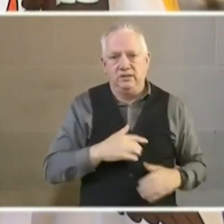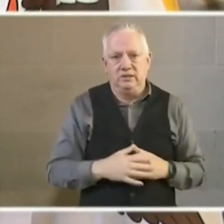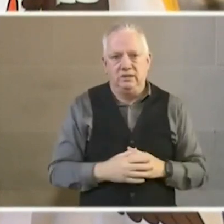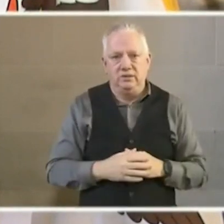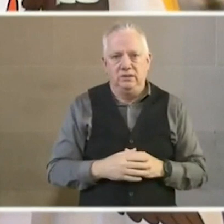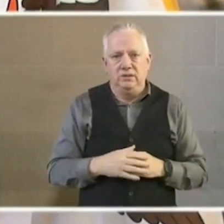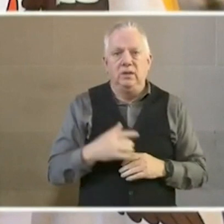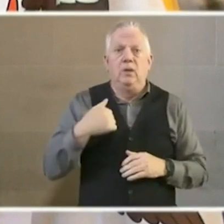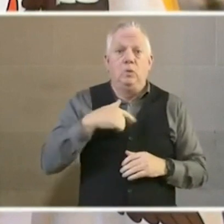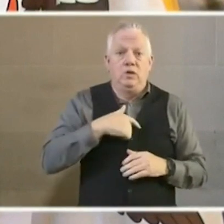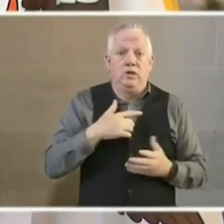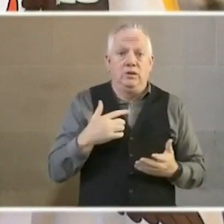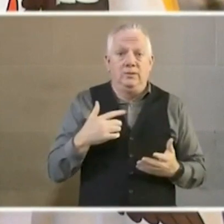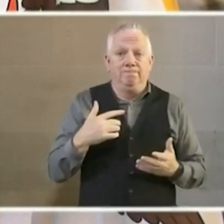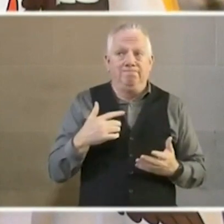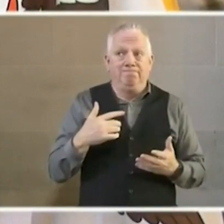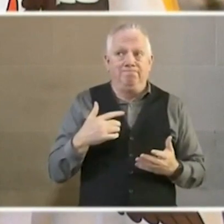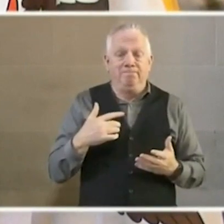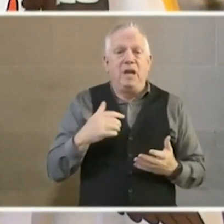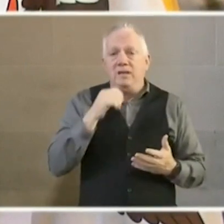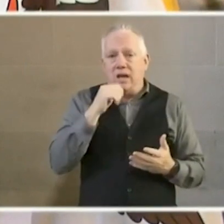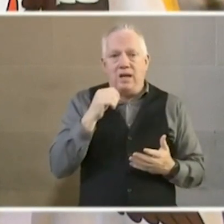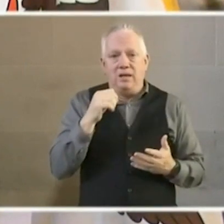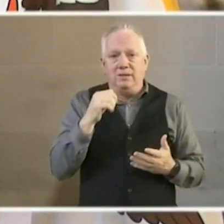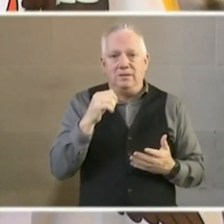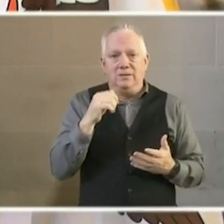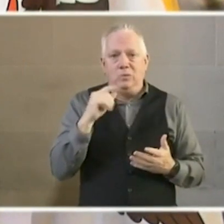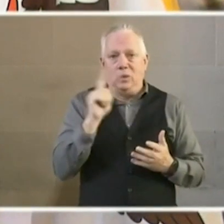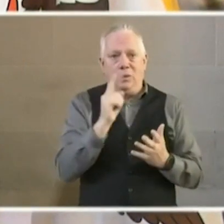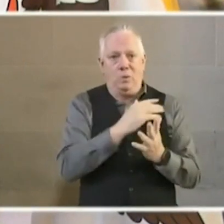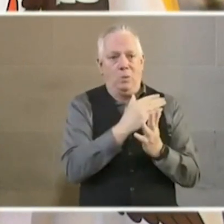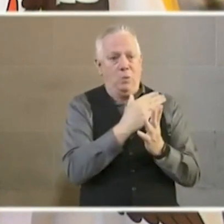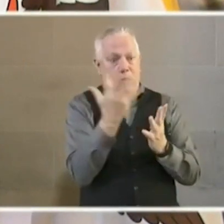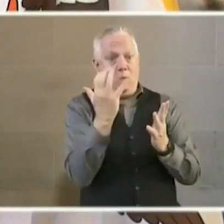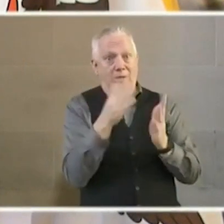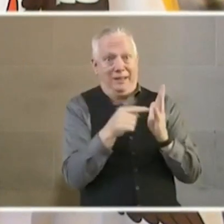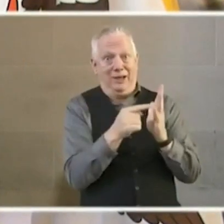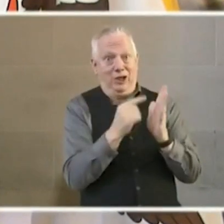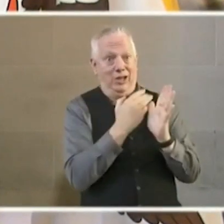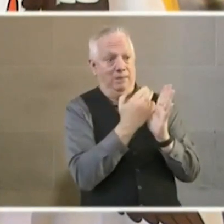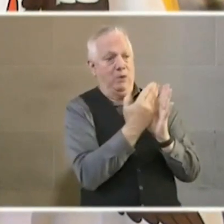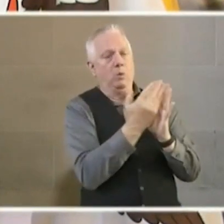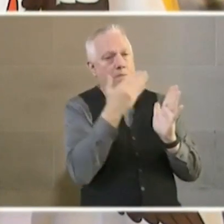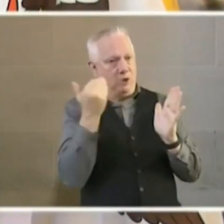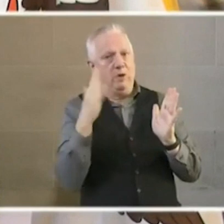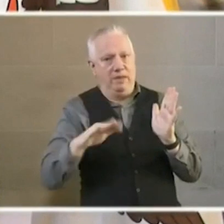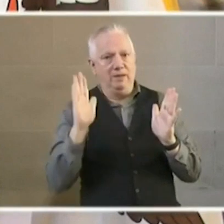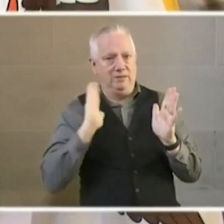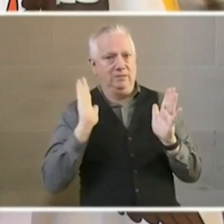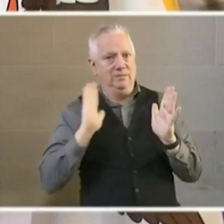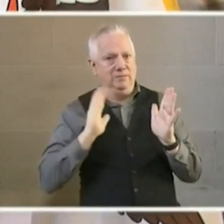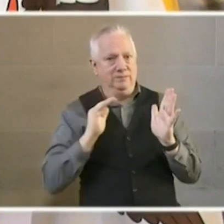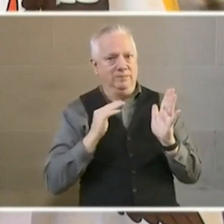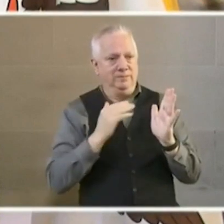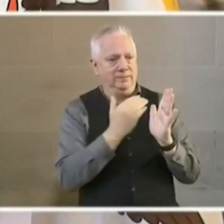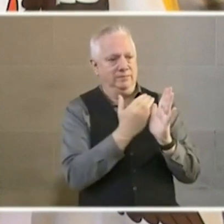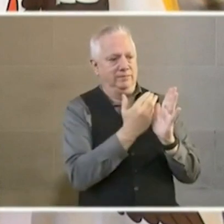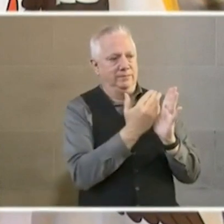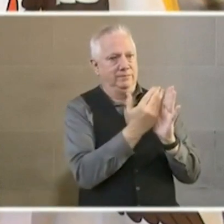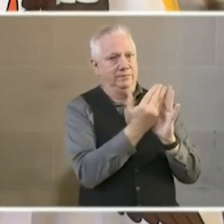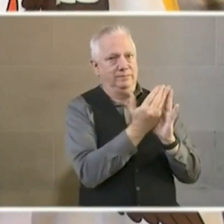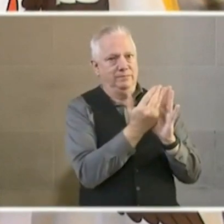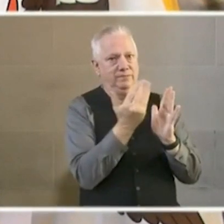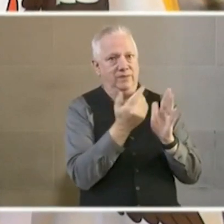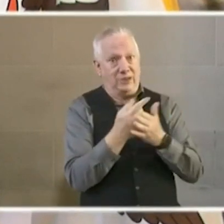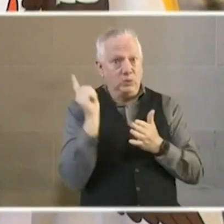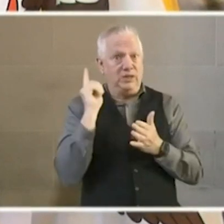We are not where we want to be, but we are in a better place today than we were